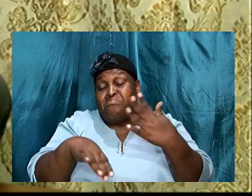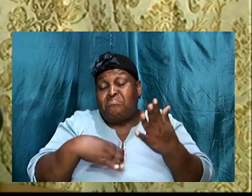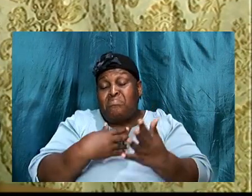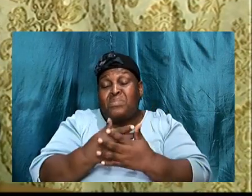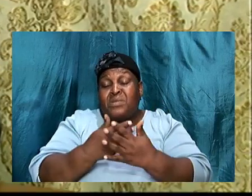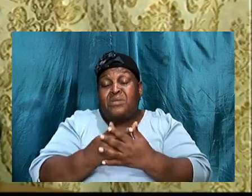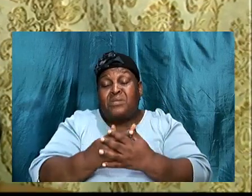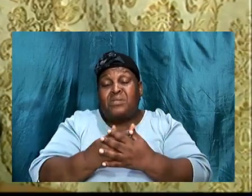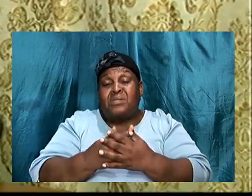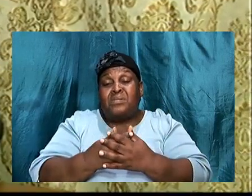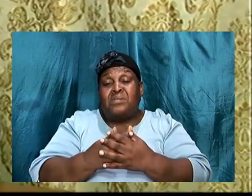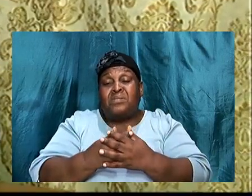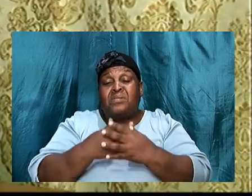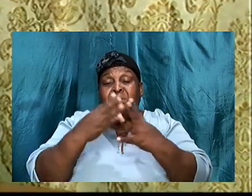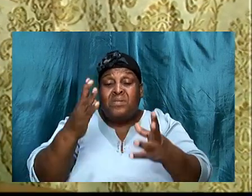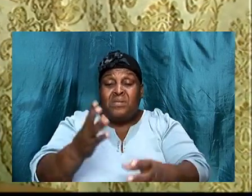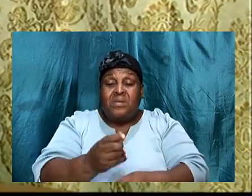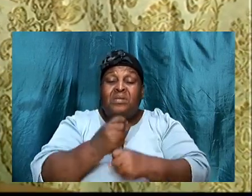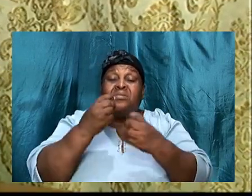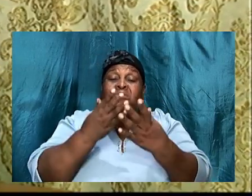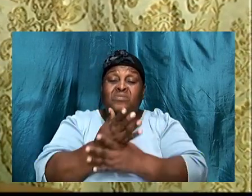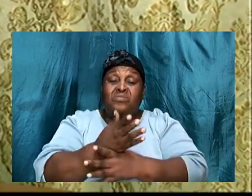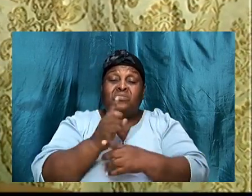just getting through, to go to Canada,